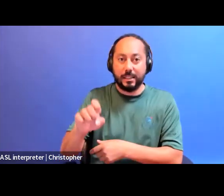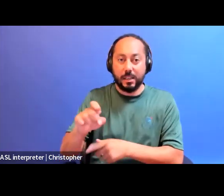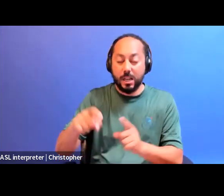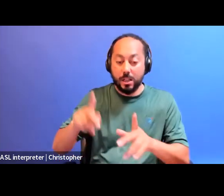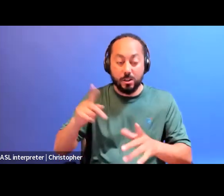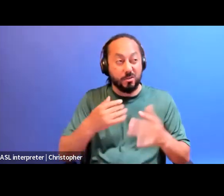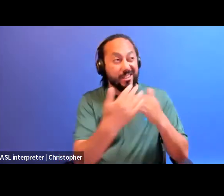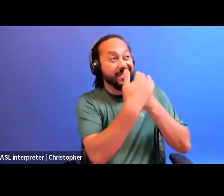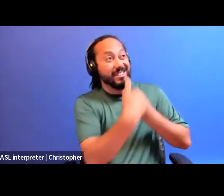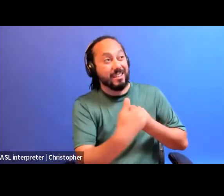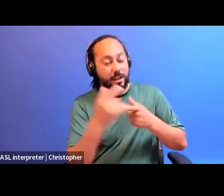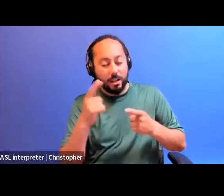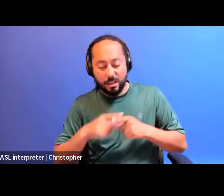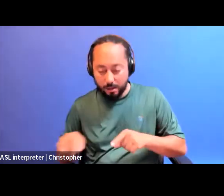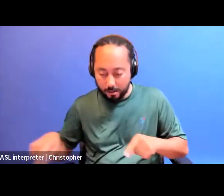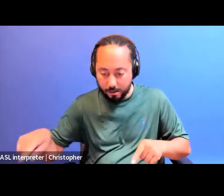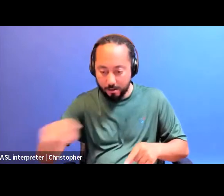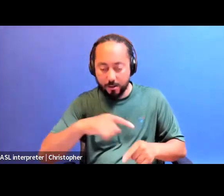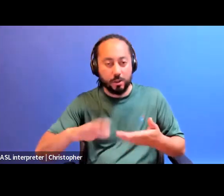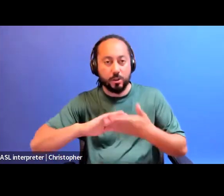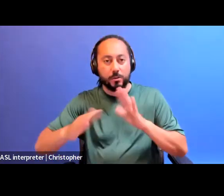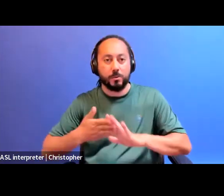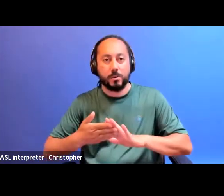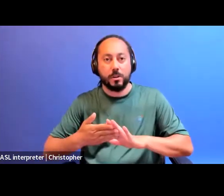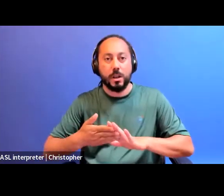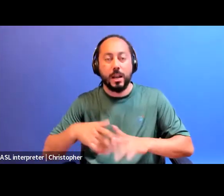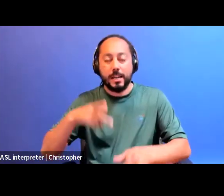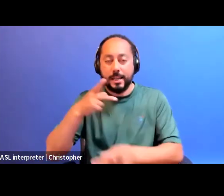innovate life affirming care praxies.